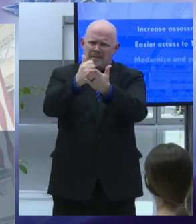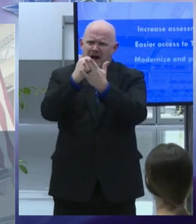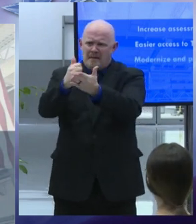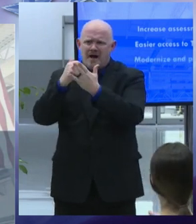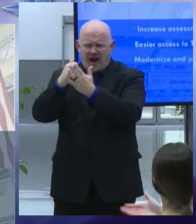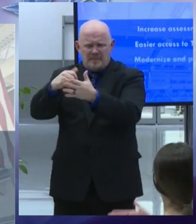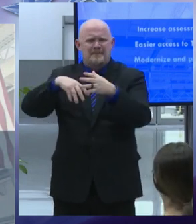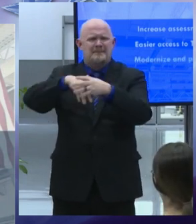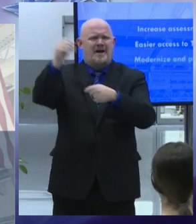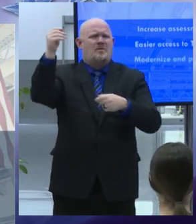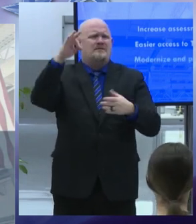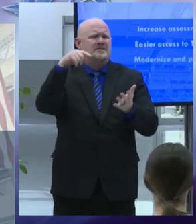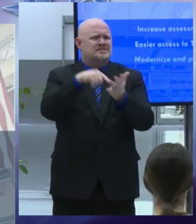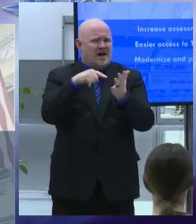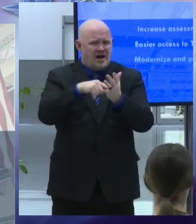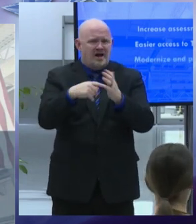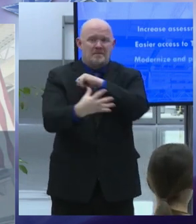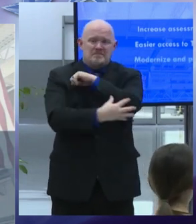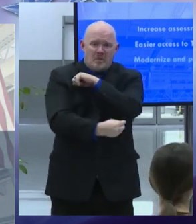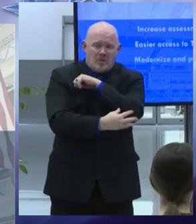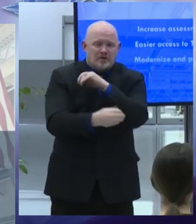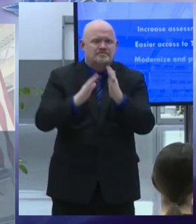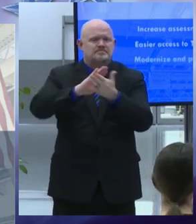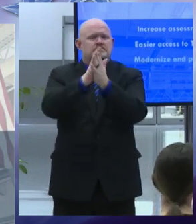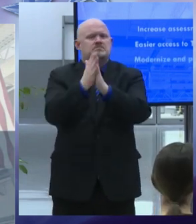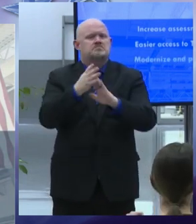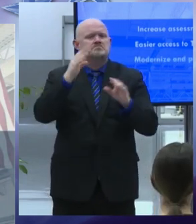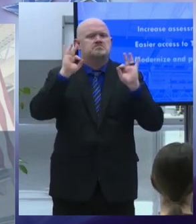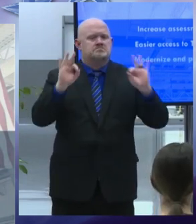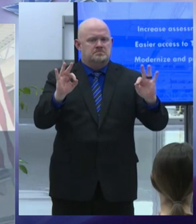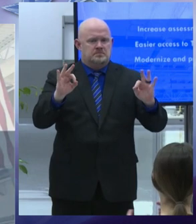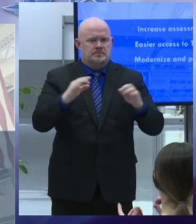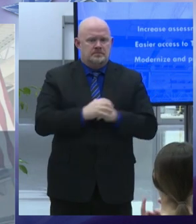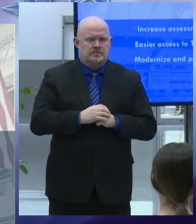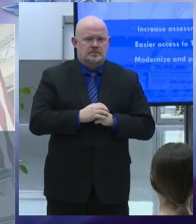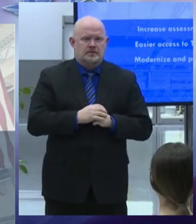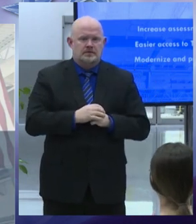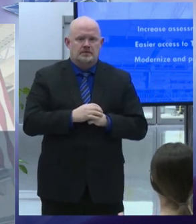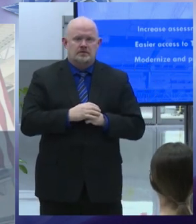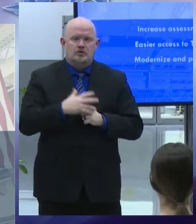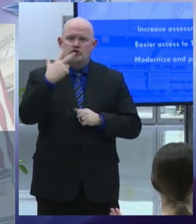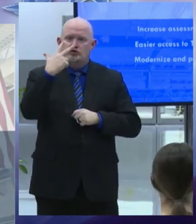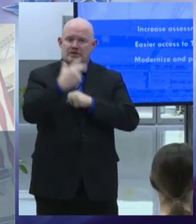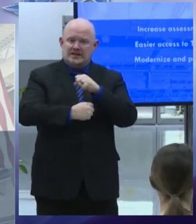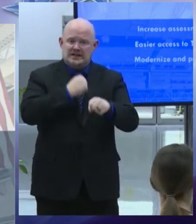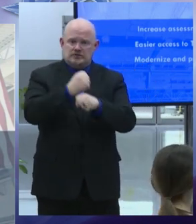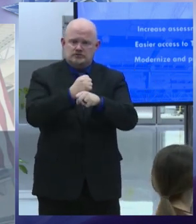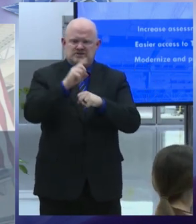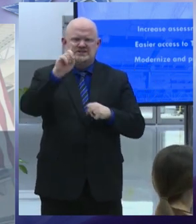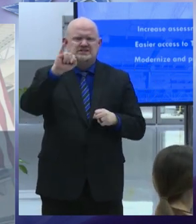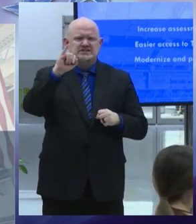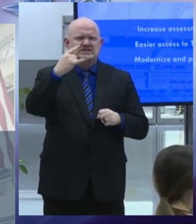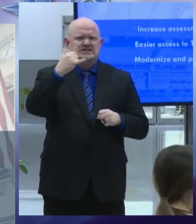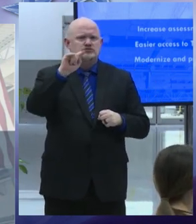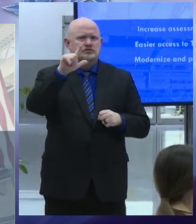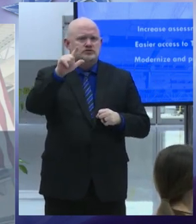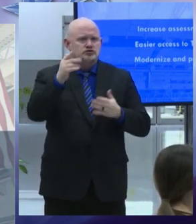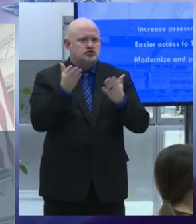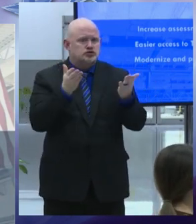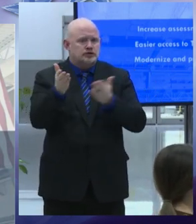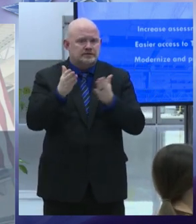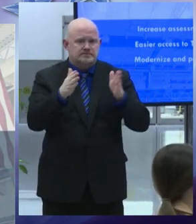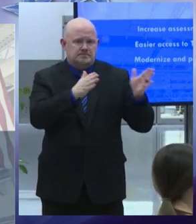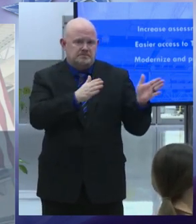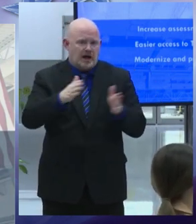implementation of a three-year digital services plan for city government and its residents we will go full speed ahead modernizing and protecting city government's